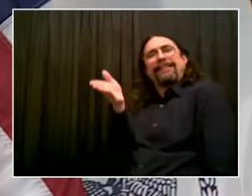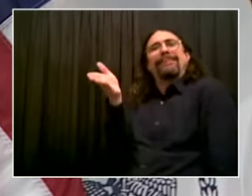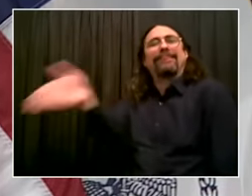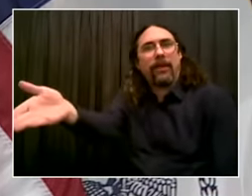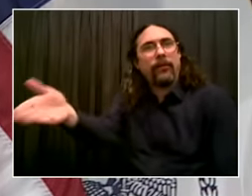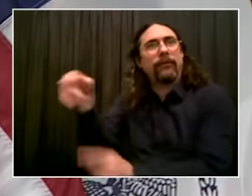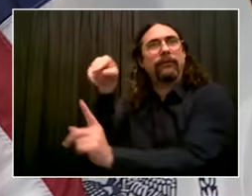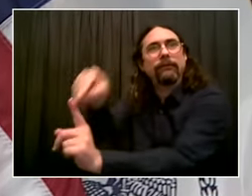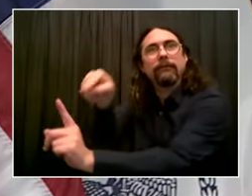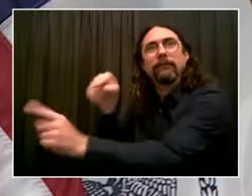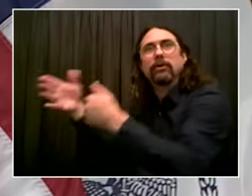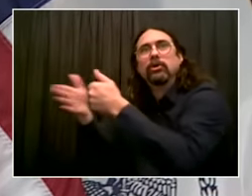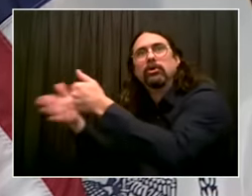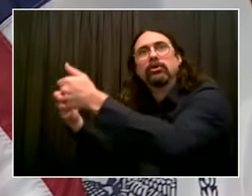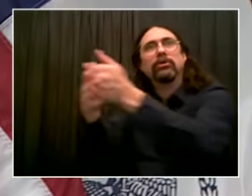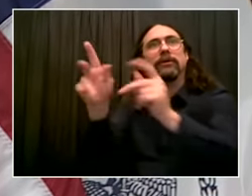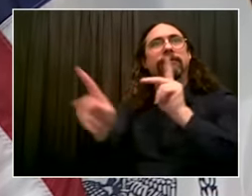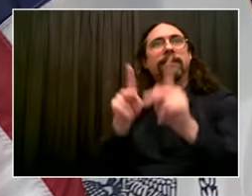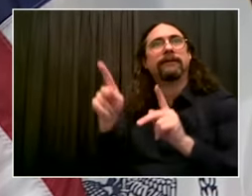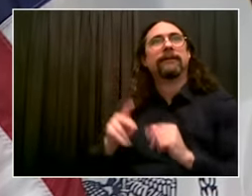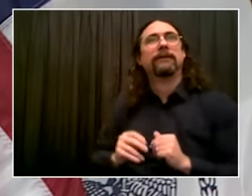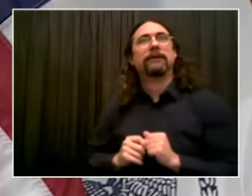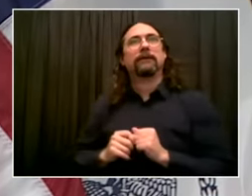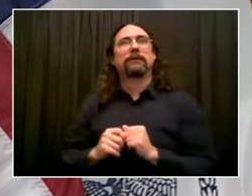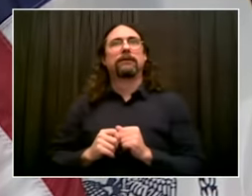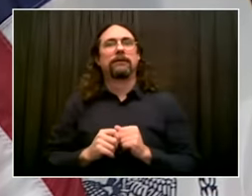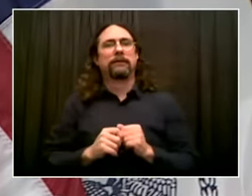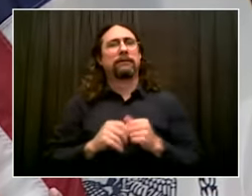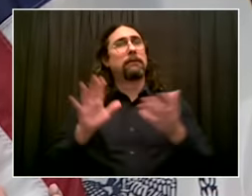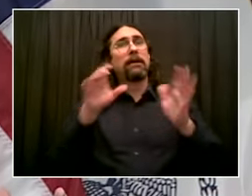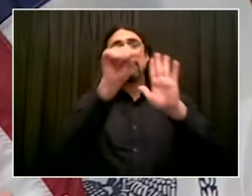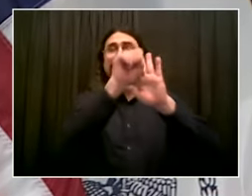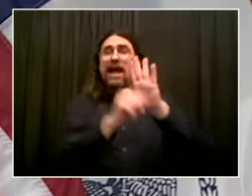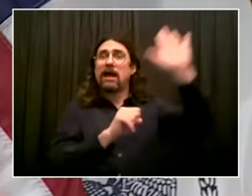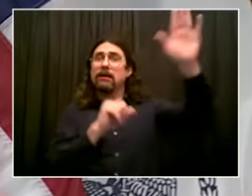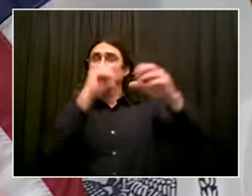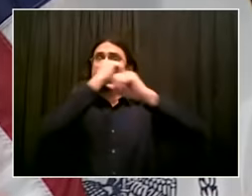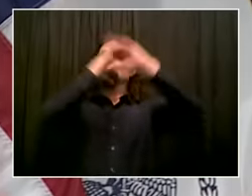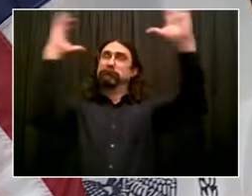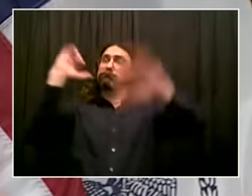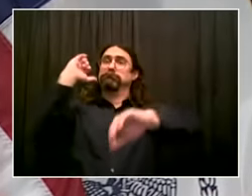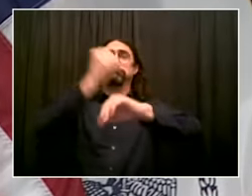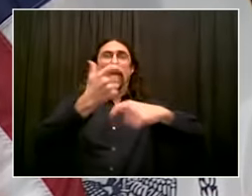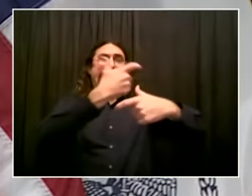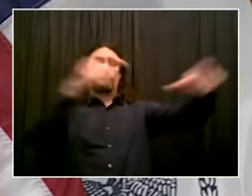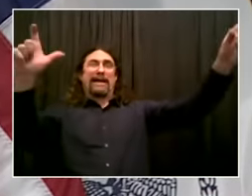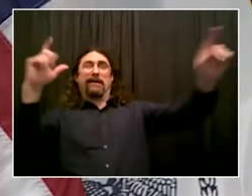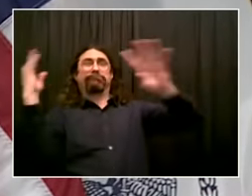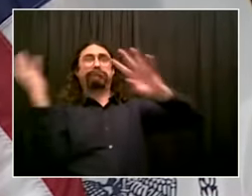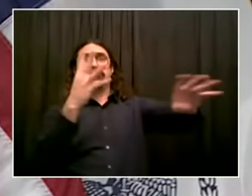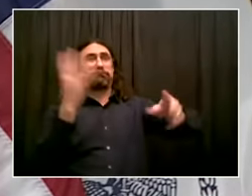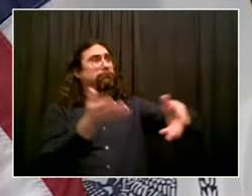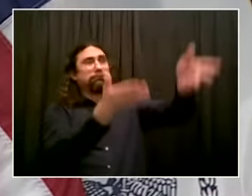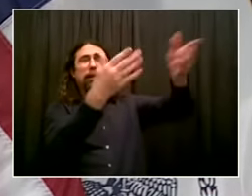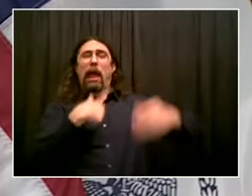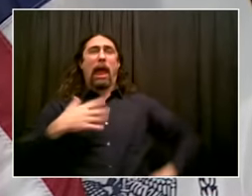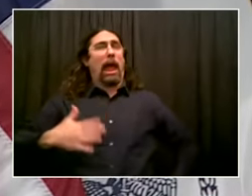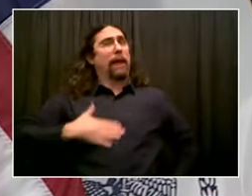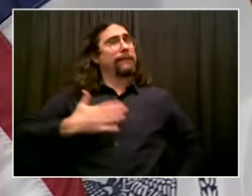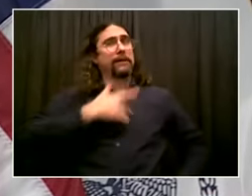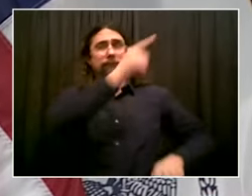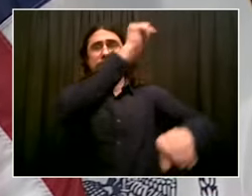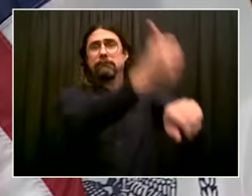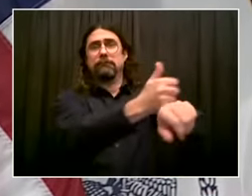focus on addressing disparity we need to. The way to do that is to over supply grassroots sites